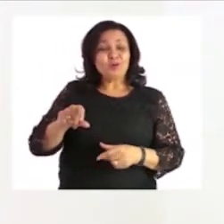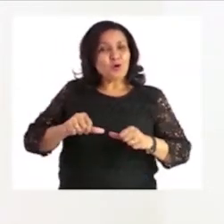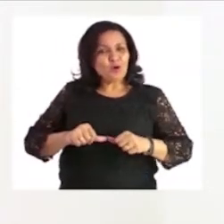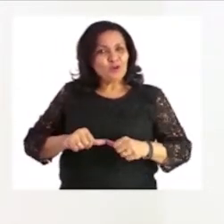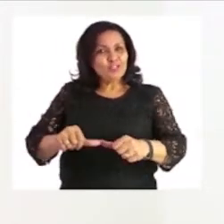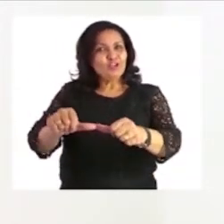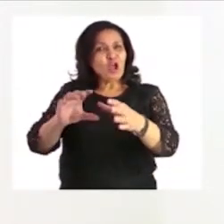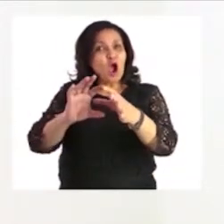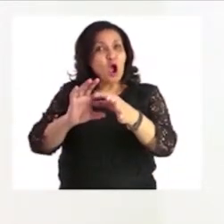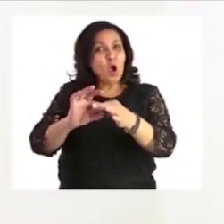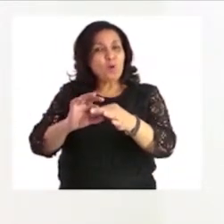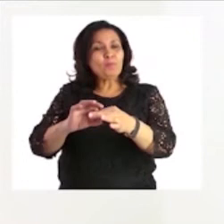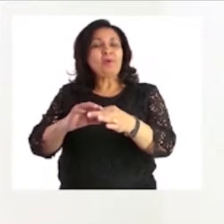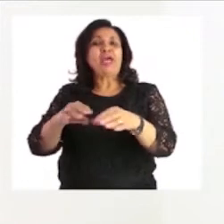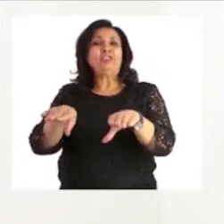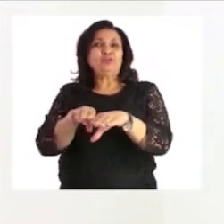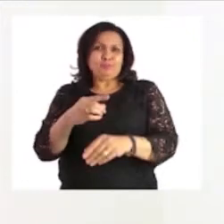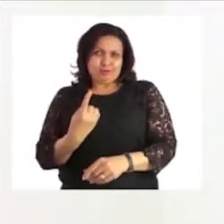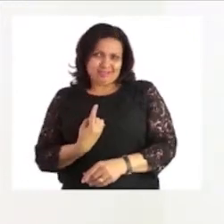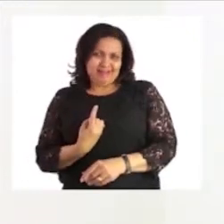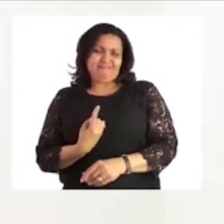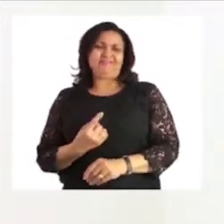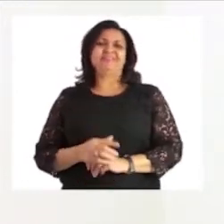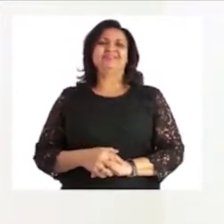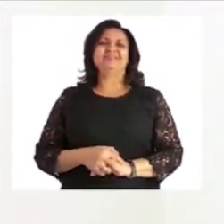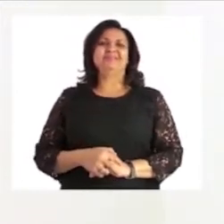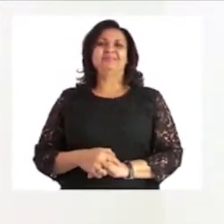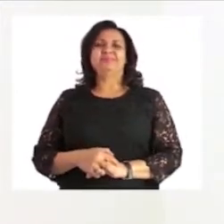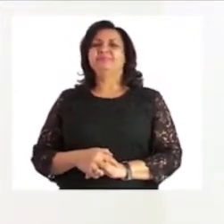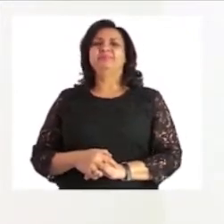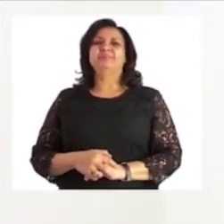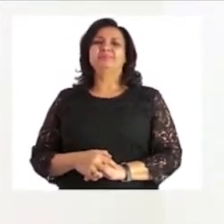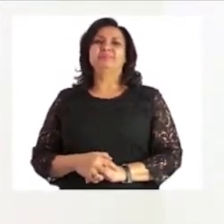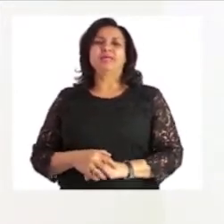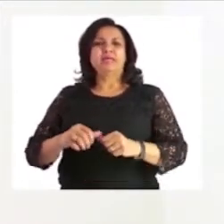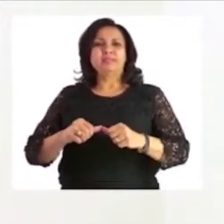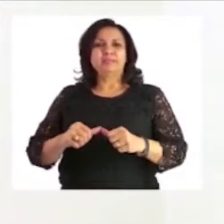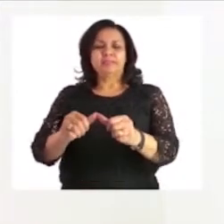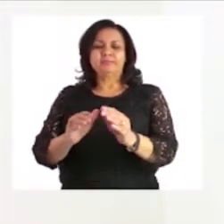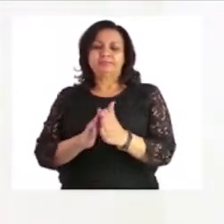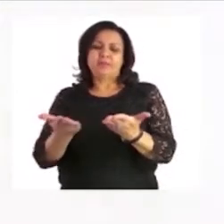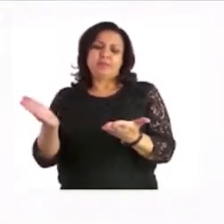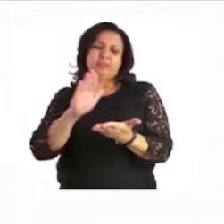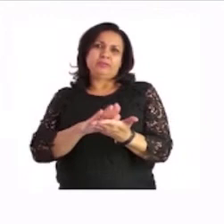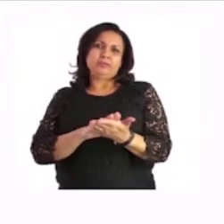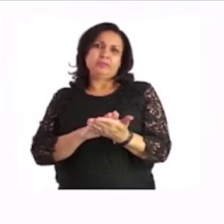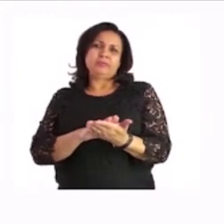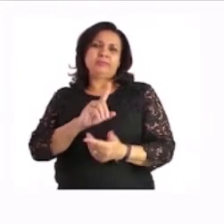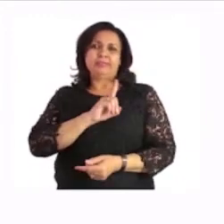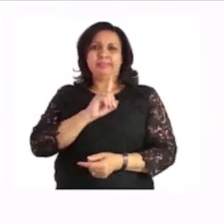of the exercise at home all by yourself. Let's turn to page 10.